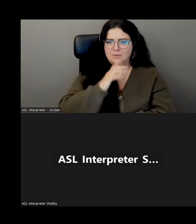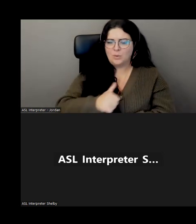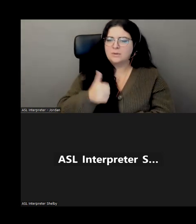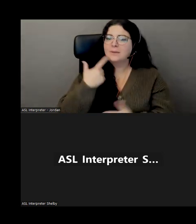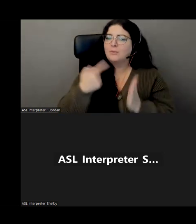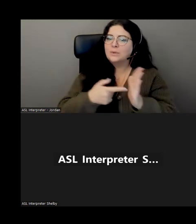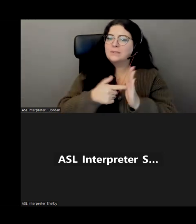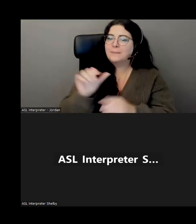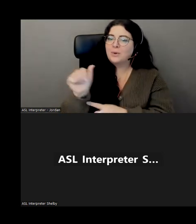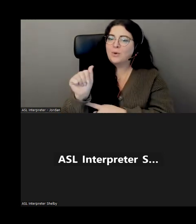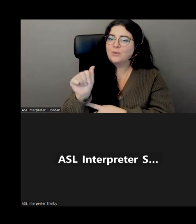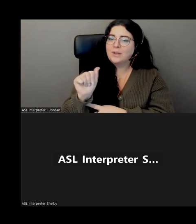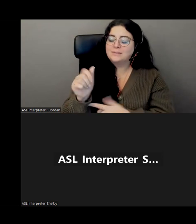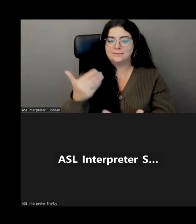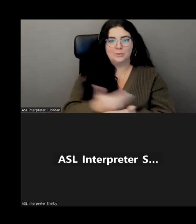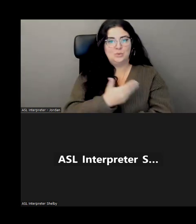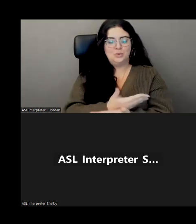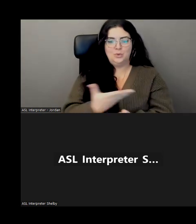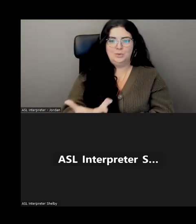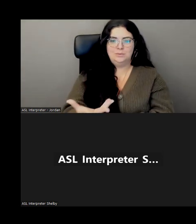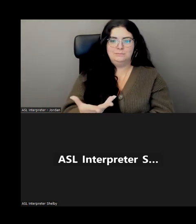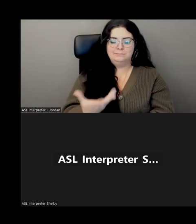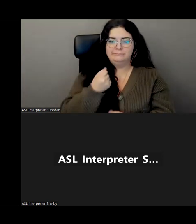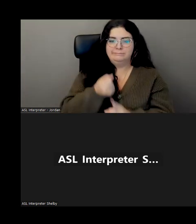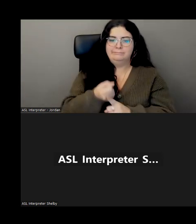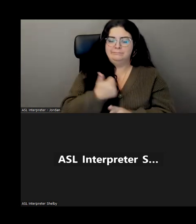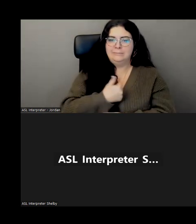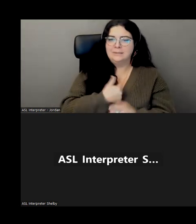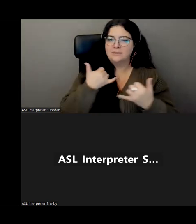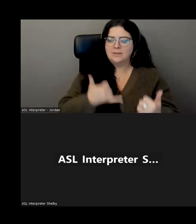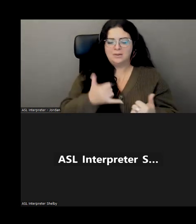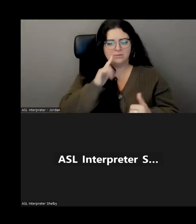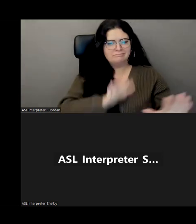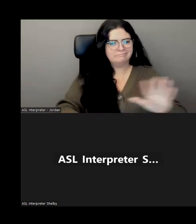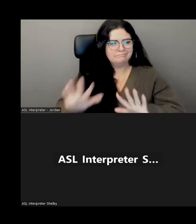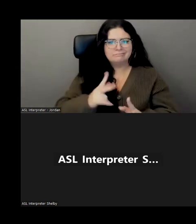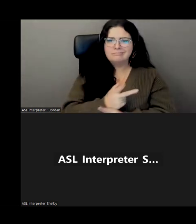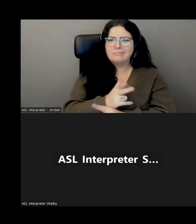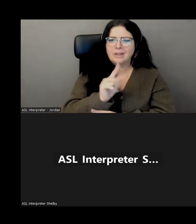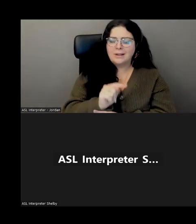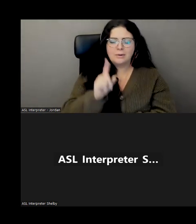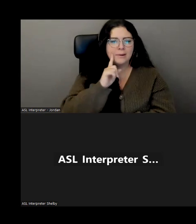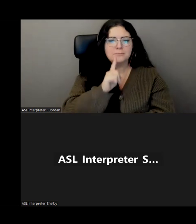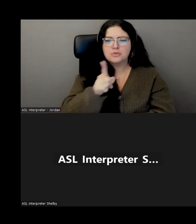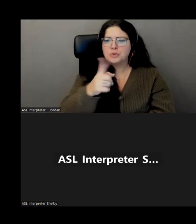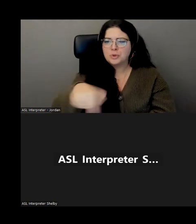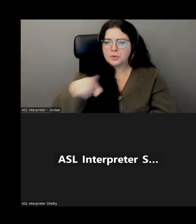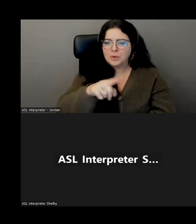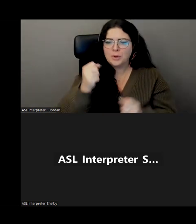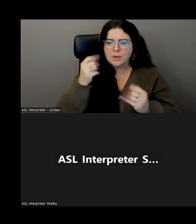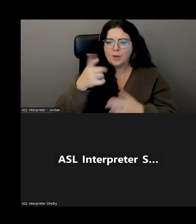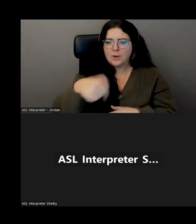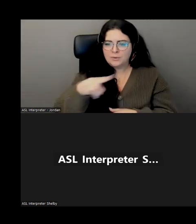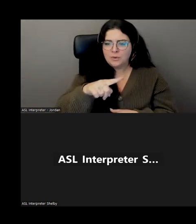That's something that is new in my life that I'm kind of navigating and managing. And I'm sure there's lots of folks on the call with